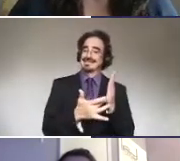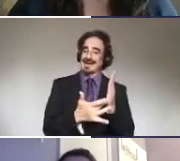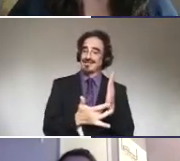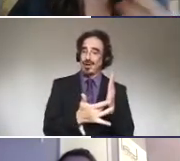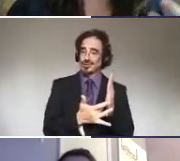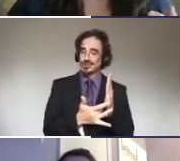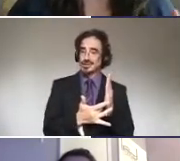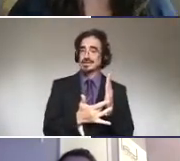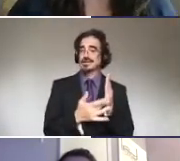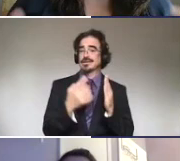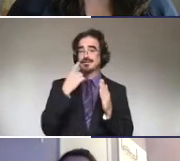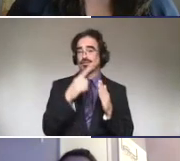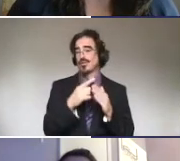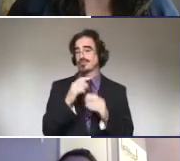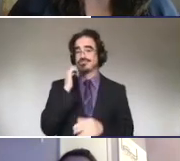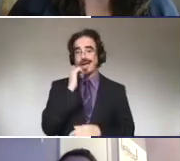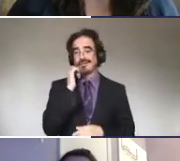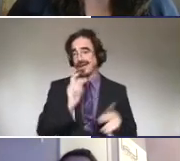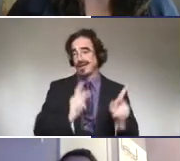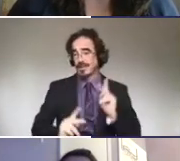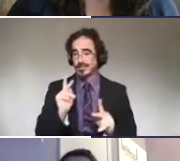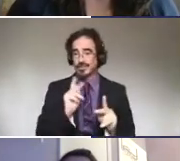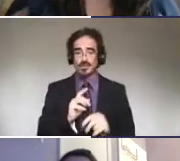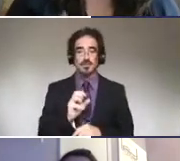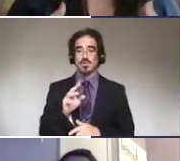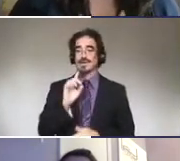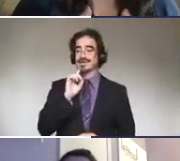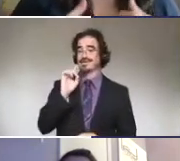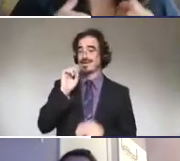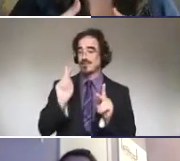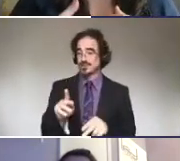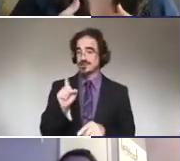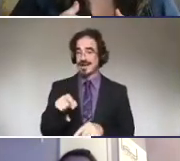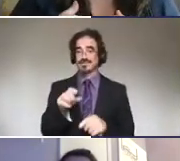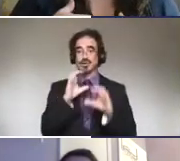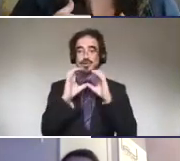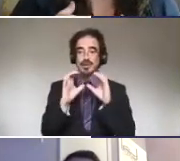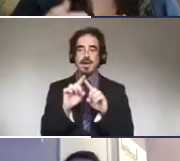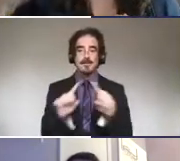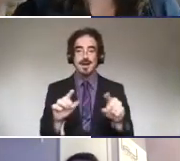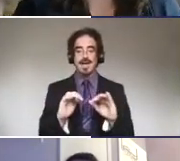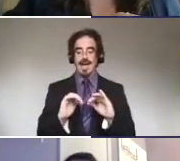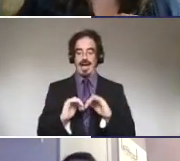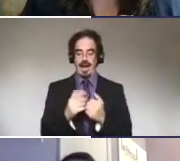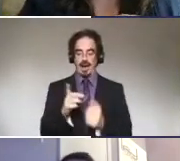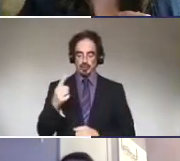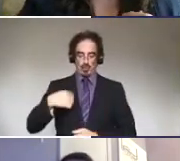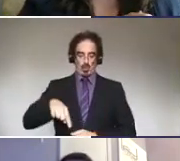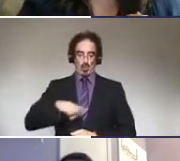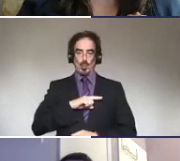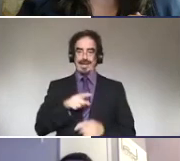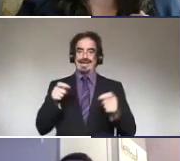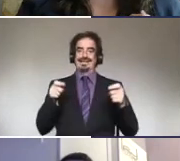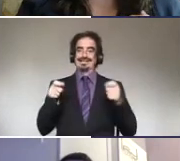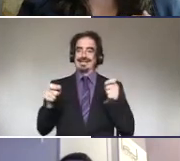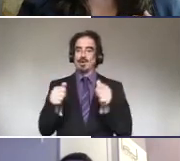your everyday population that needed deaf person that needed to communicate. But we didn't have that information about how do we deal with hearing, needing to